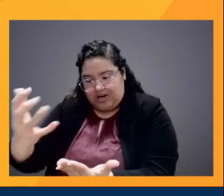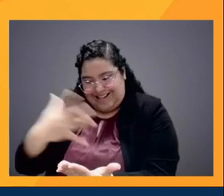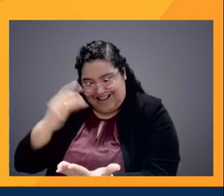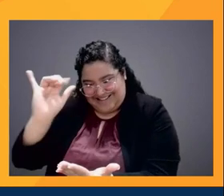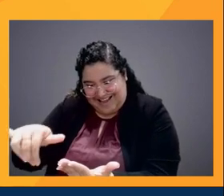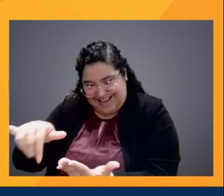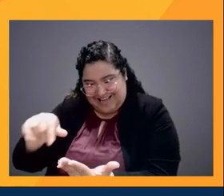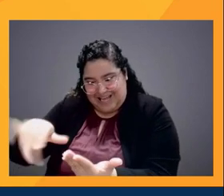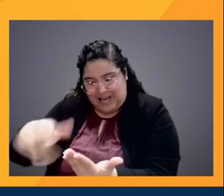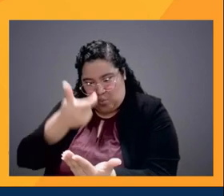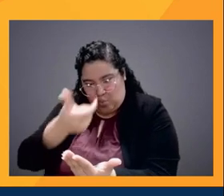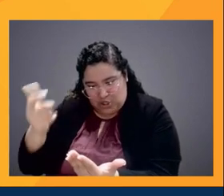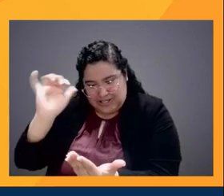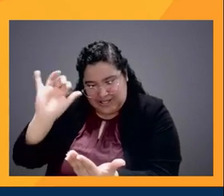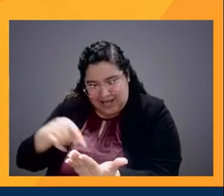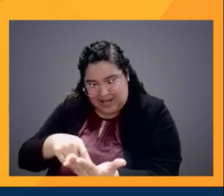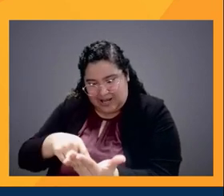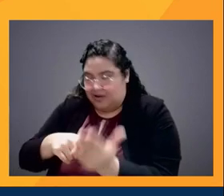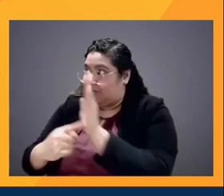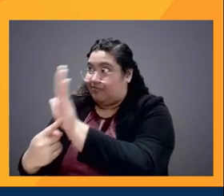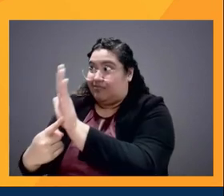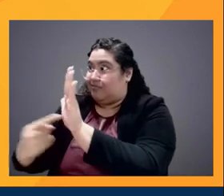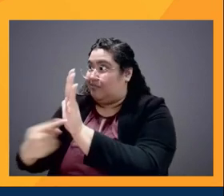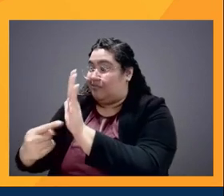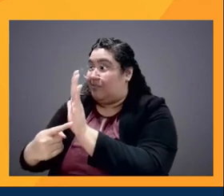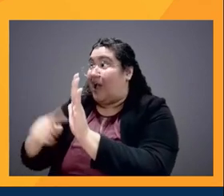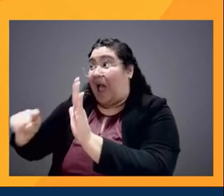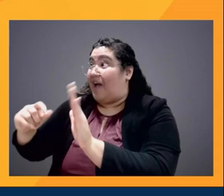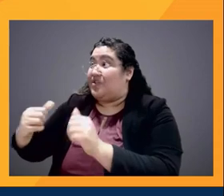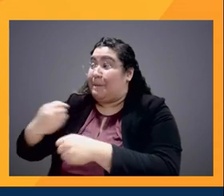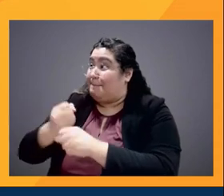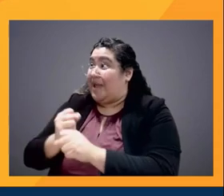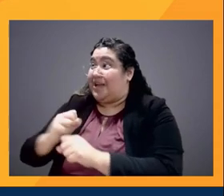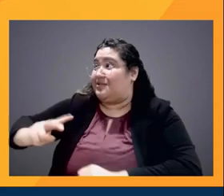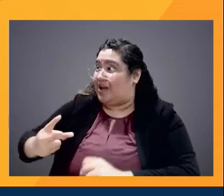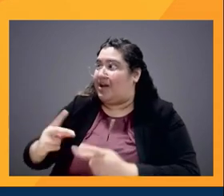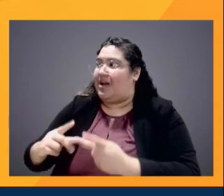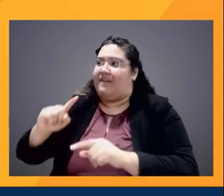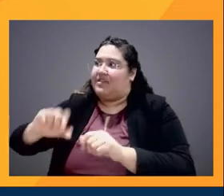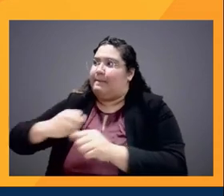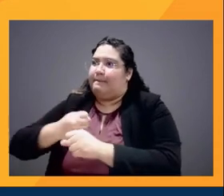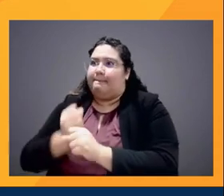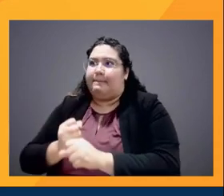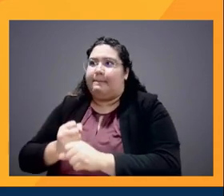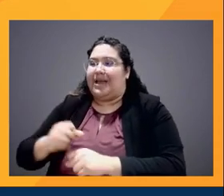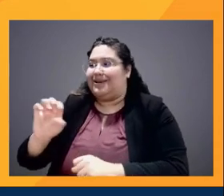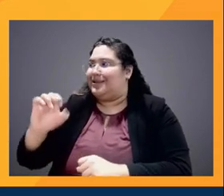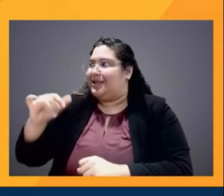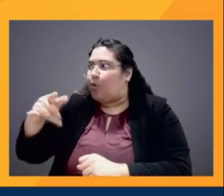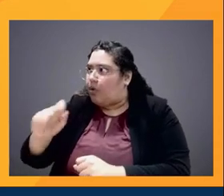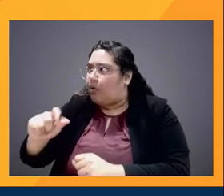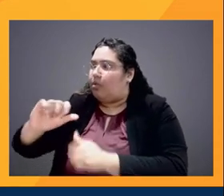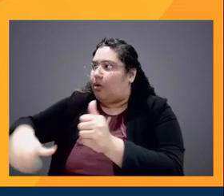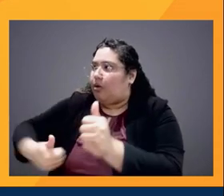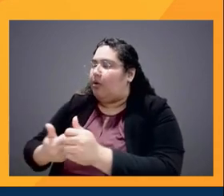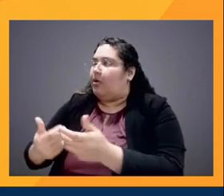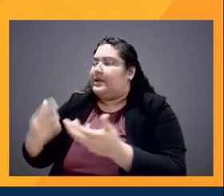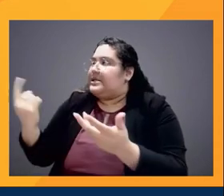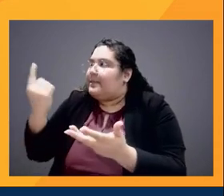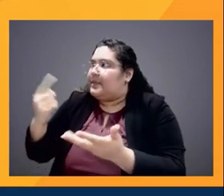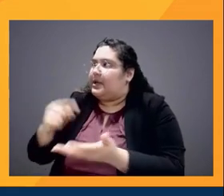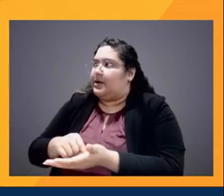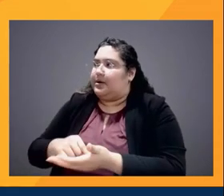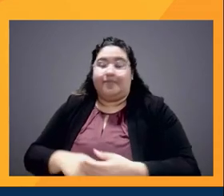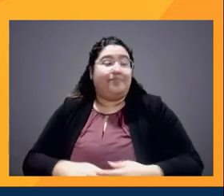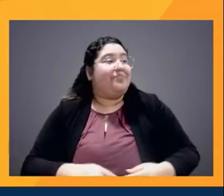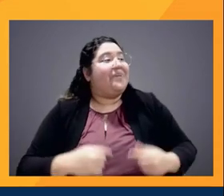it. How can you not make a sequel to this? How can you not make a follow-up or ancillary story to something like that? I need a cocoa too.